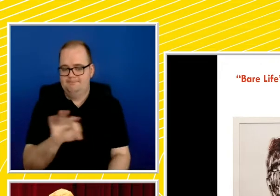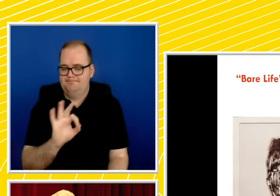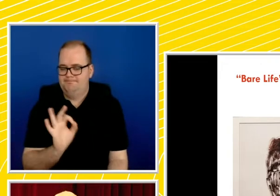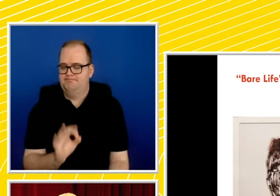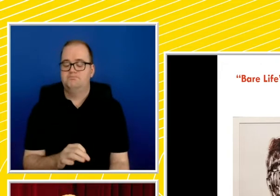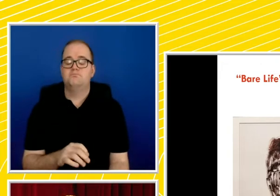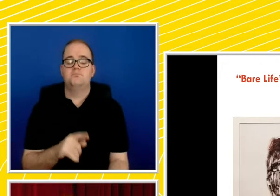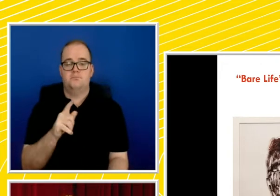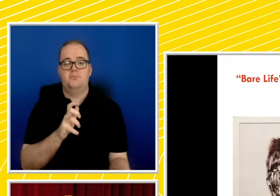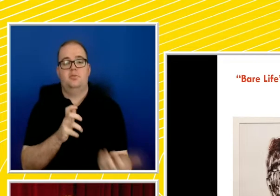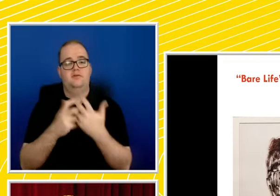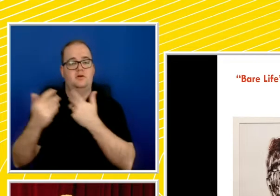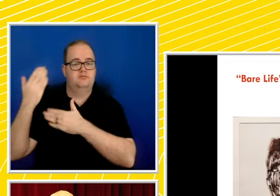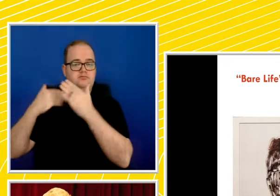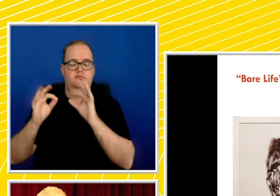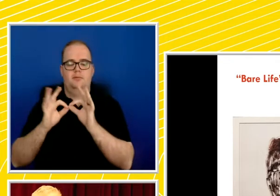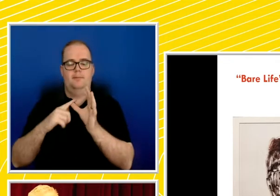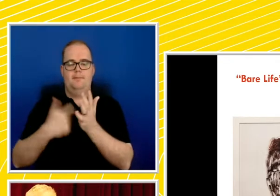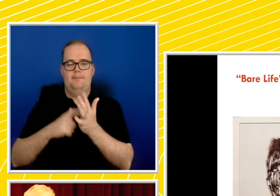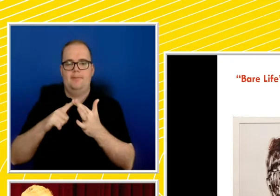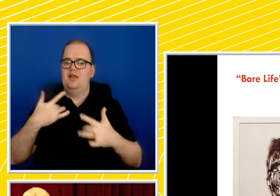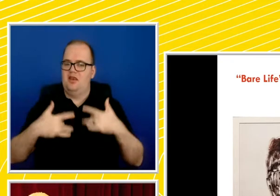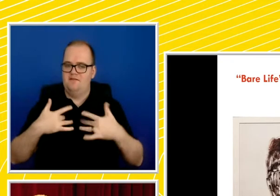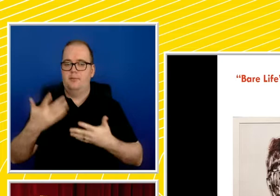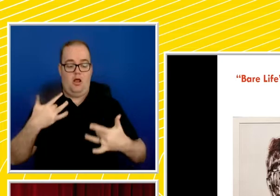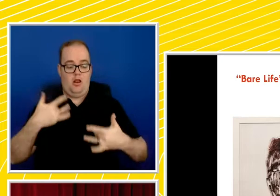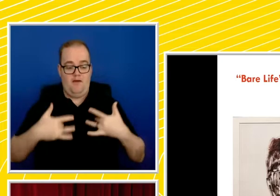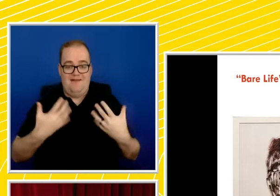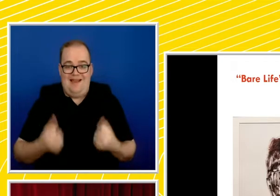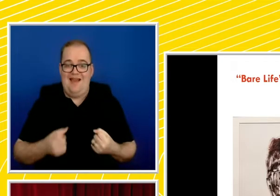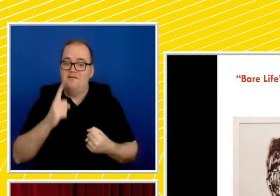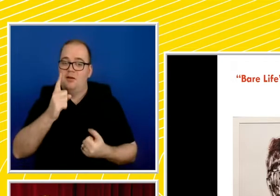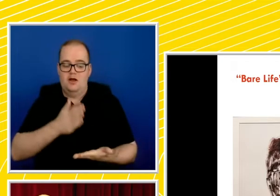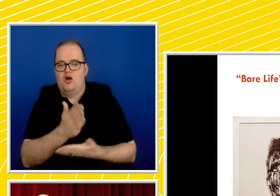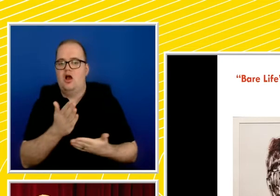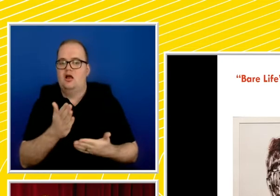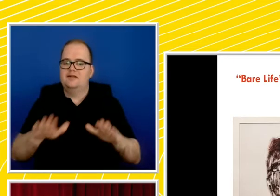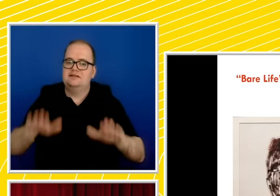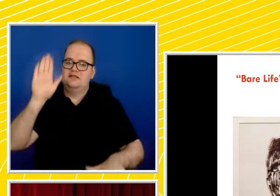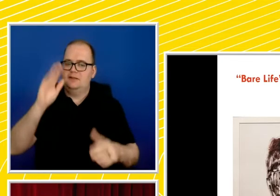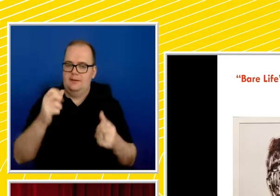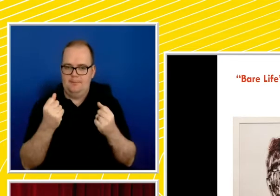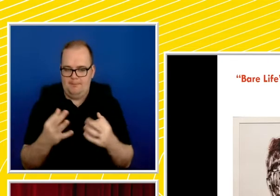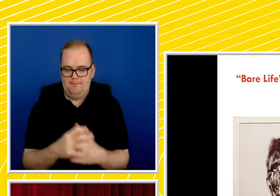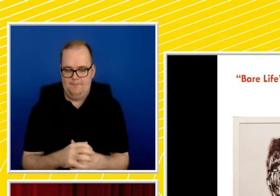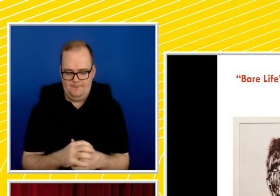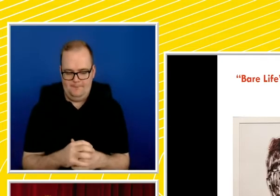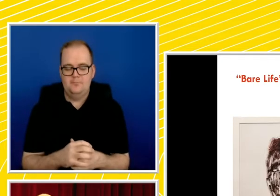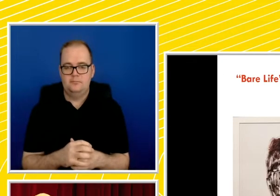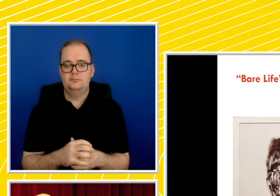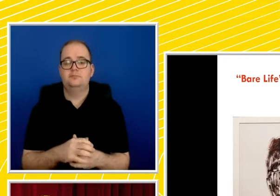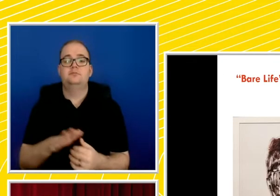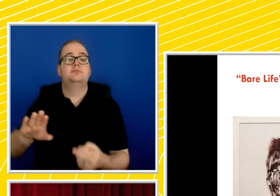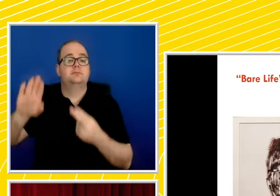concept of bare life, life without the privileges or rights of citizenship. For Agamben, the Holocaust was the fullest